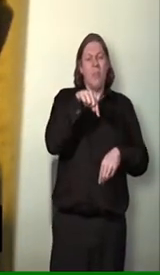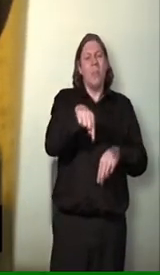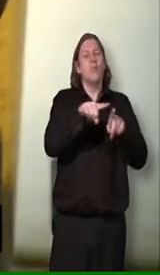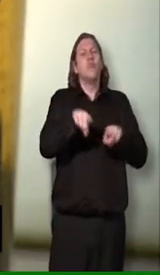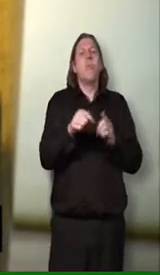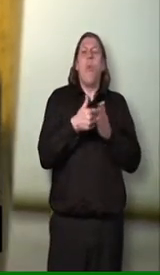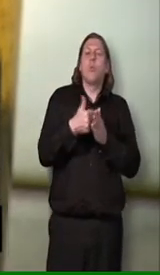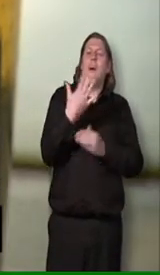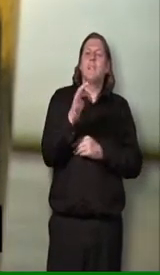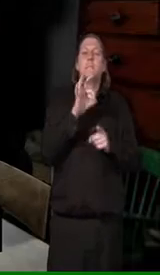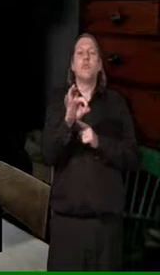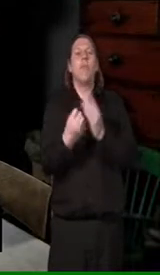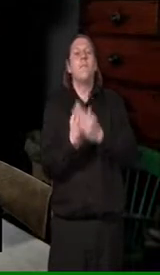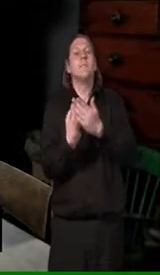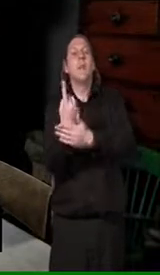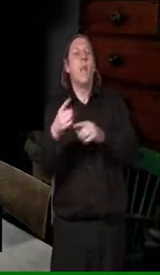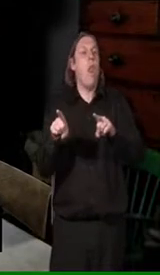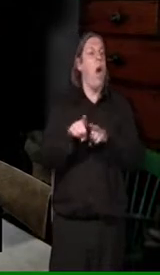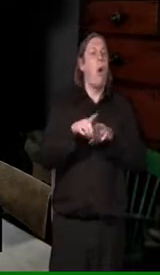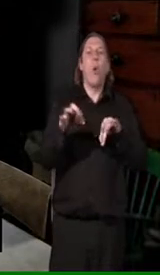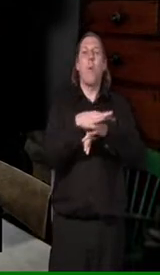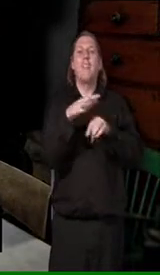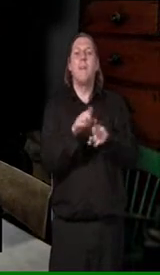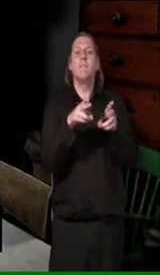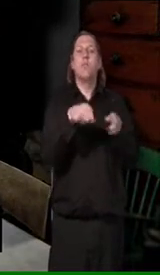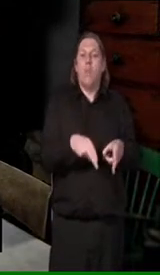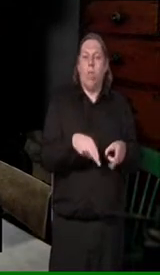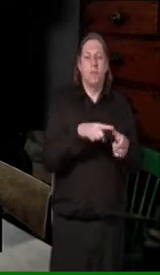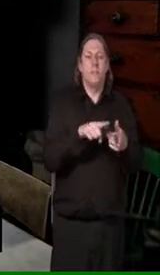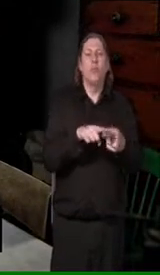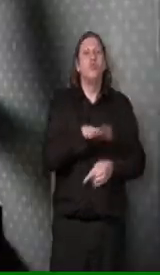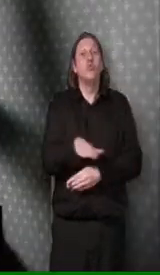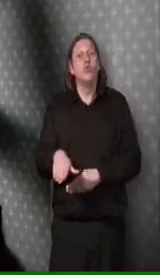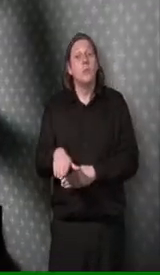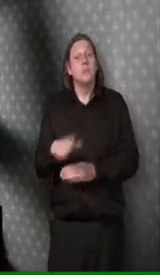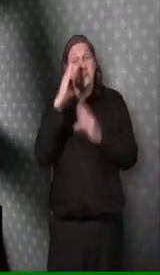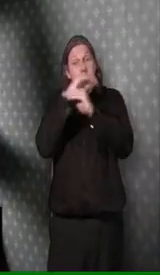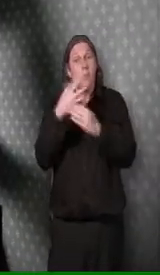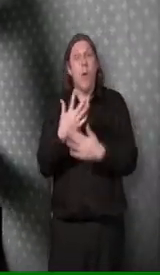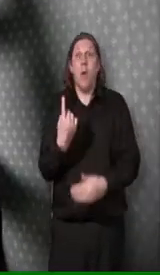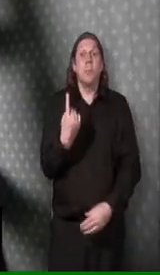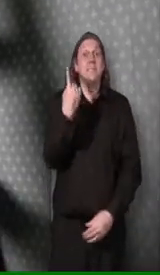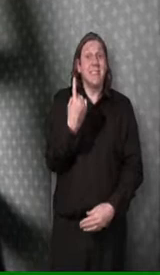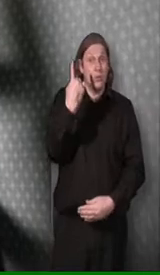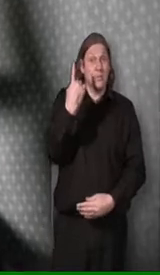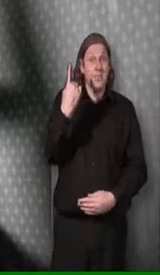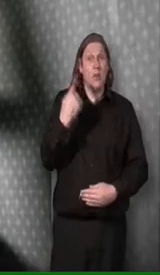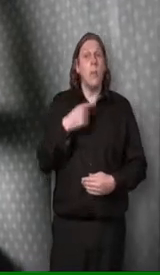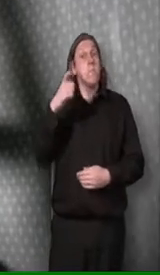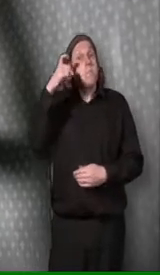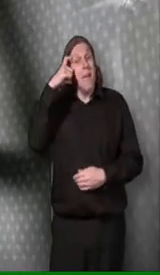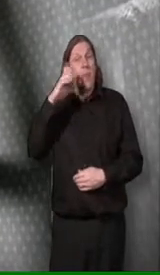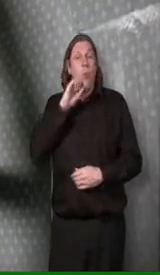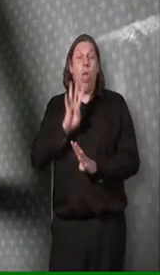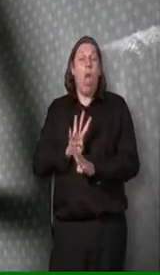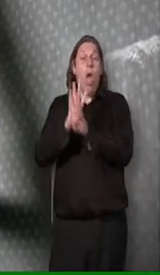The children would sleep upstairs. They would all go up the ladder to go to bed each night. By